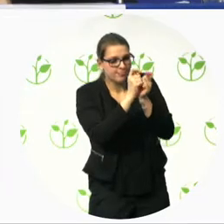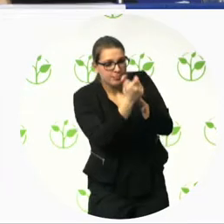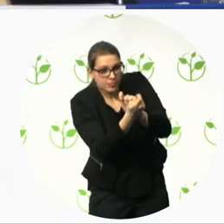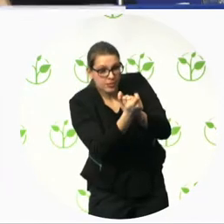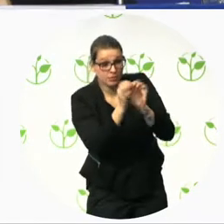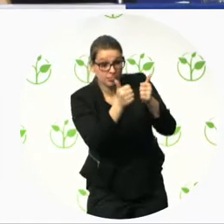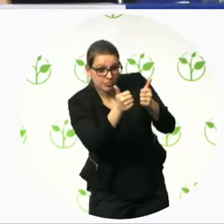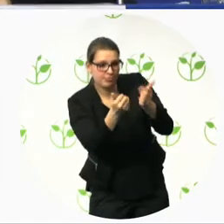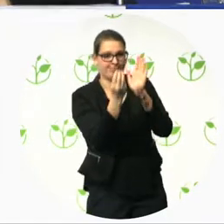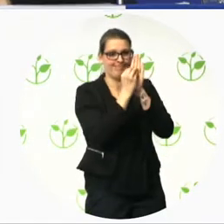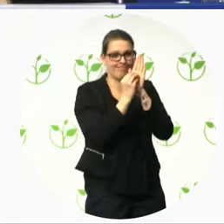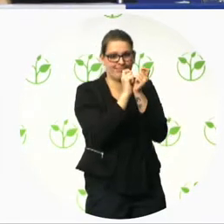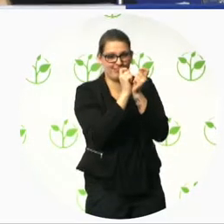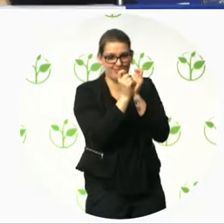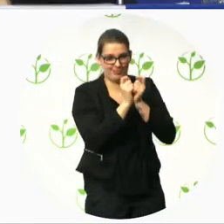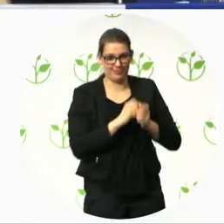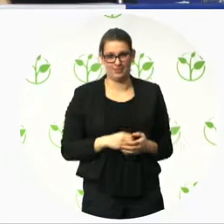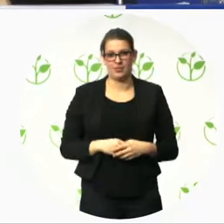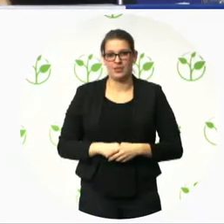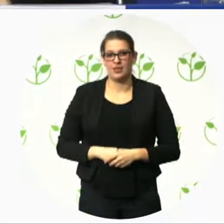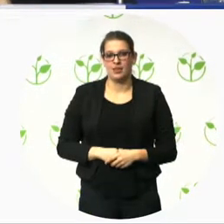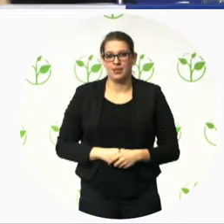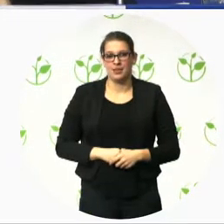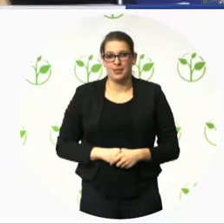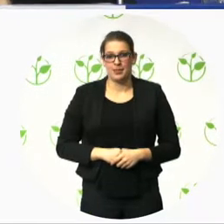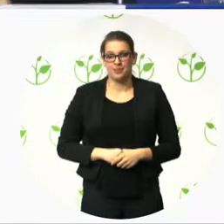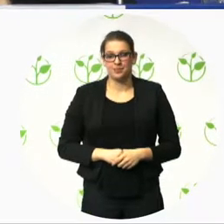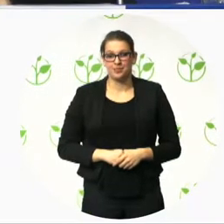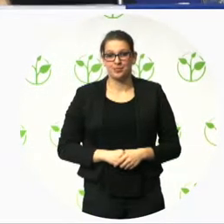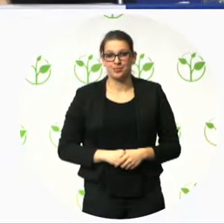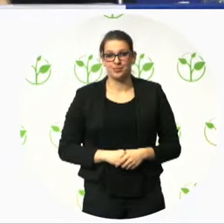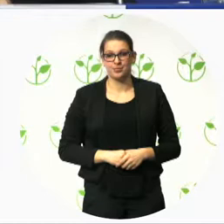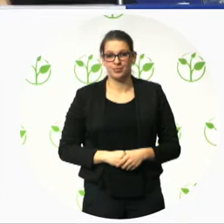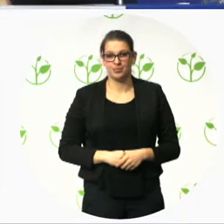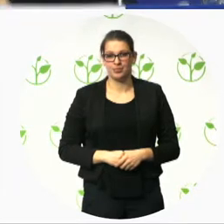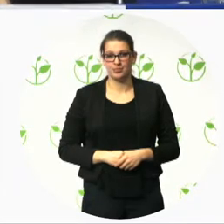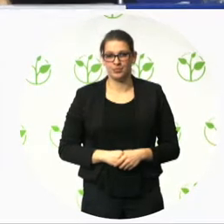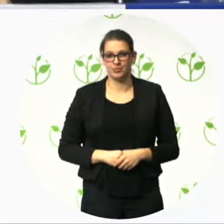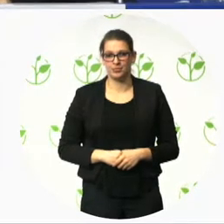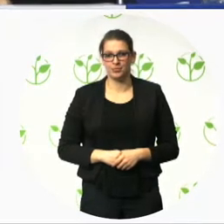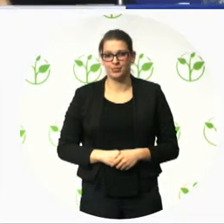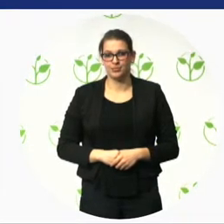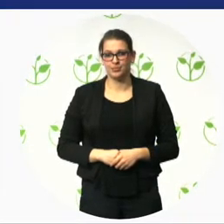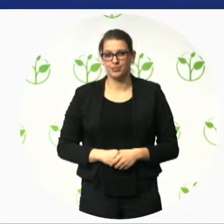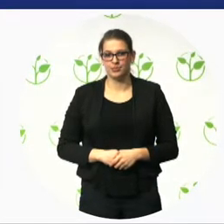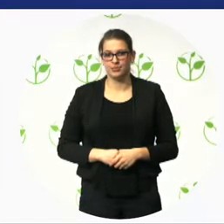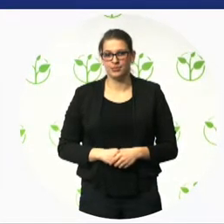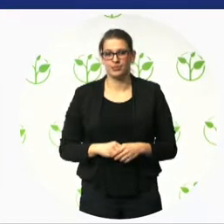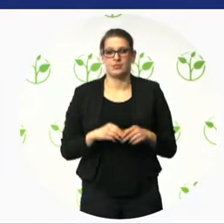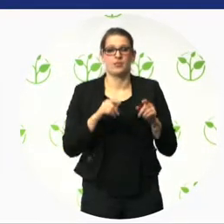accessibility statement to be presented on the relevant sites will inform end users on the level of accessibility